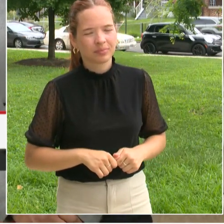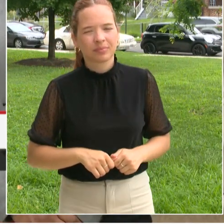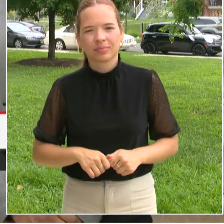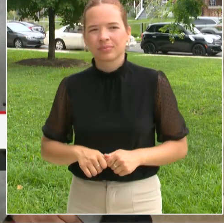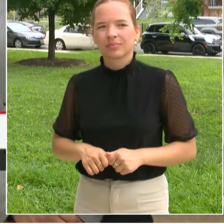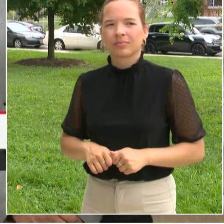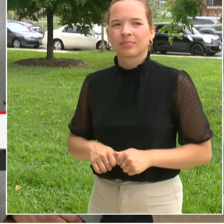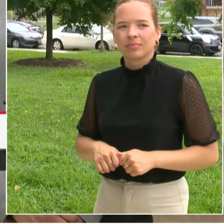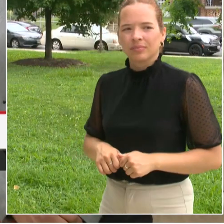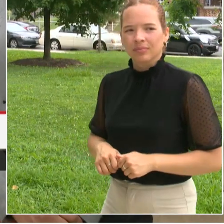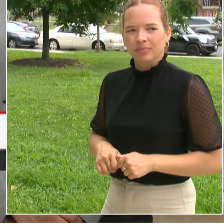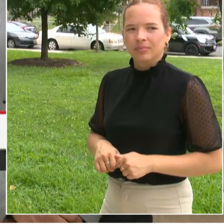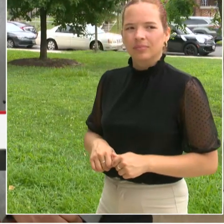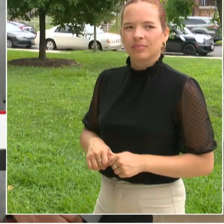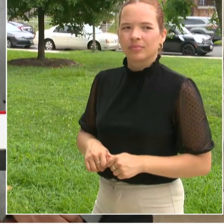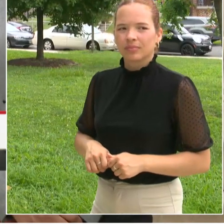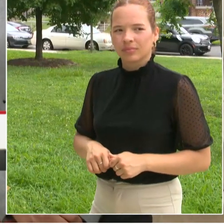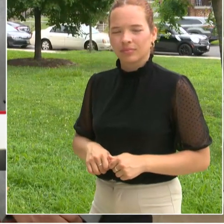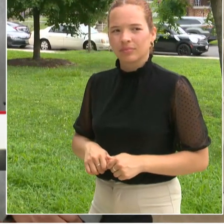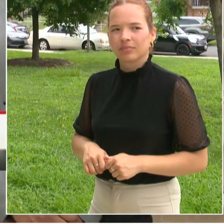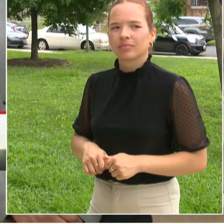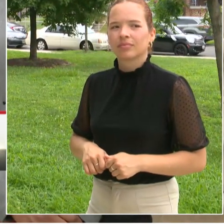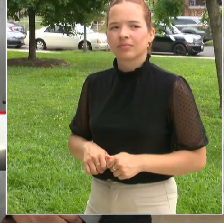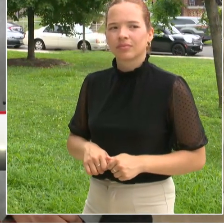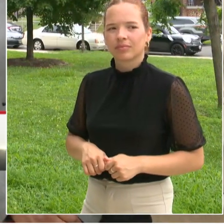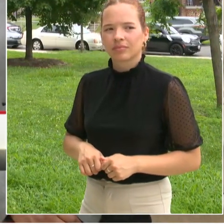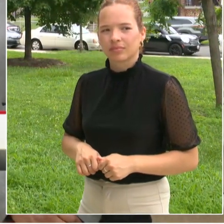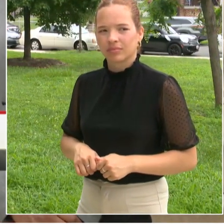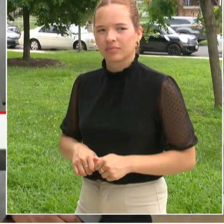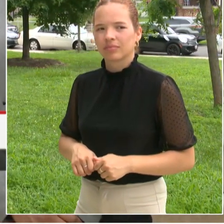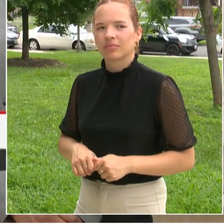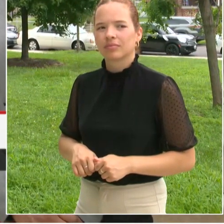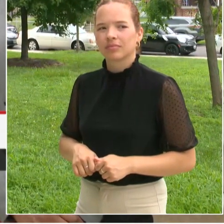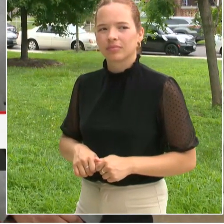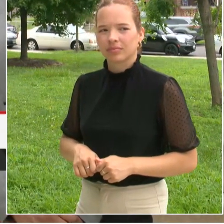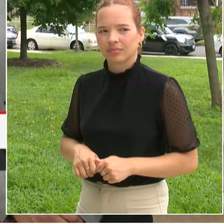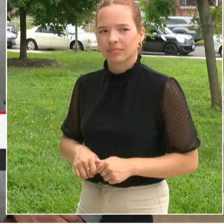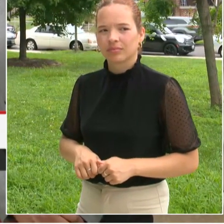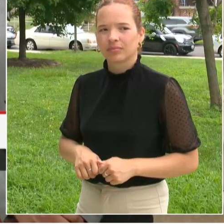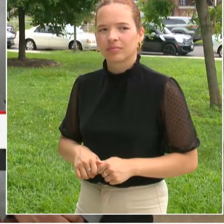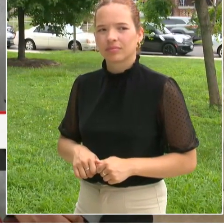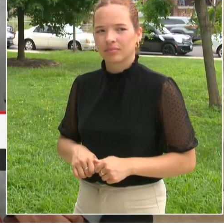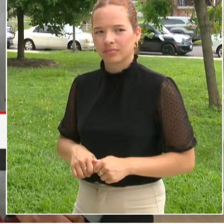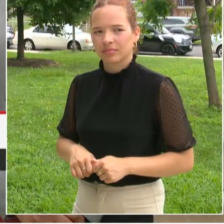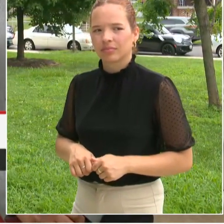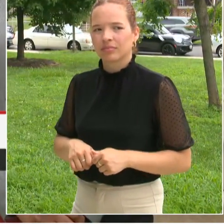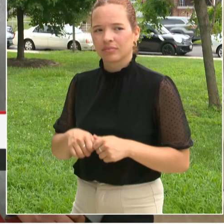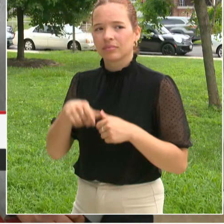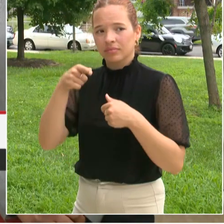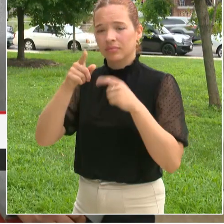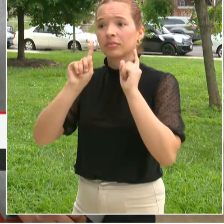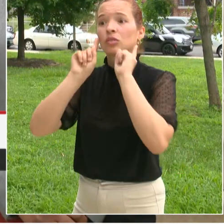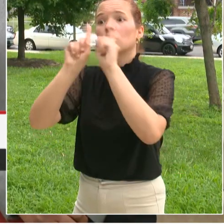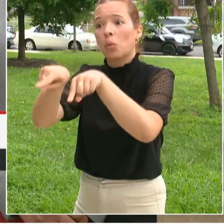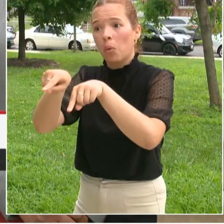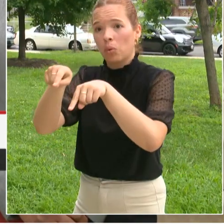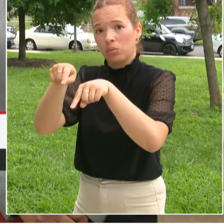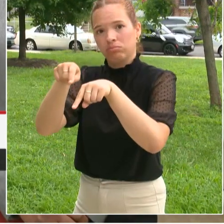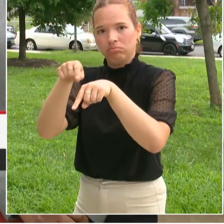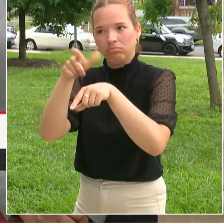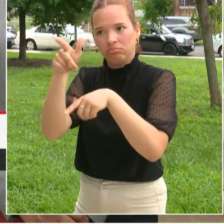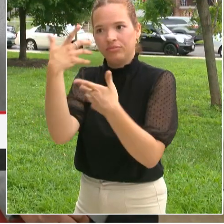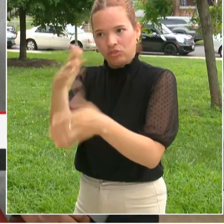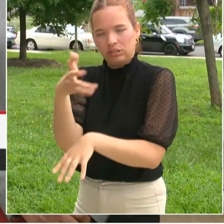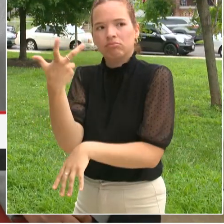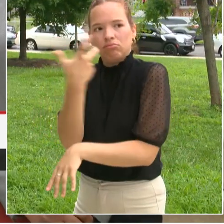Is there a one-stop place where you would tell parents to go because doctor you mentioned it can be confusing like uh wait a minute which ones are they up for now?